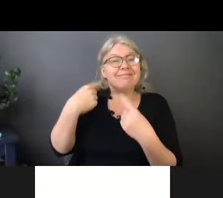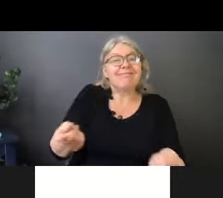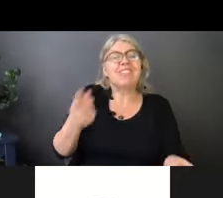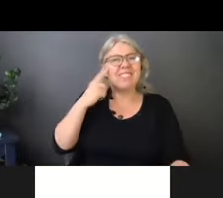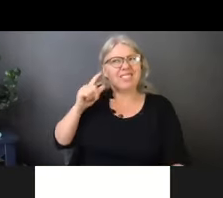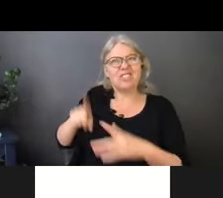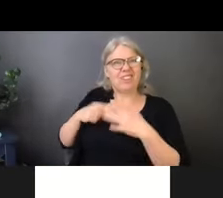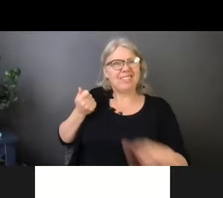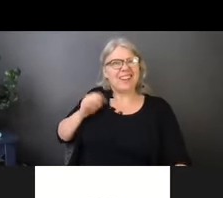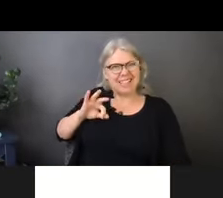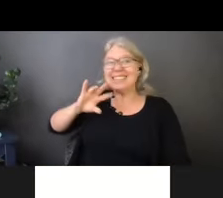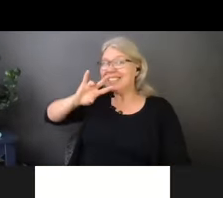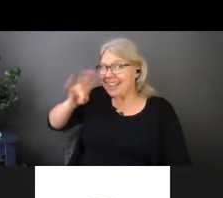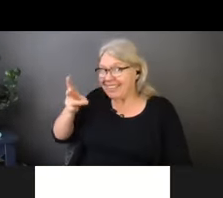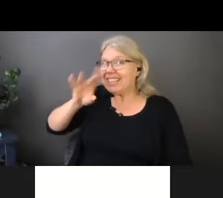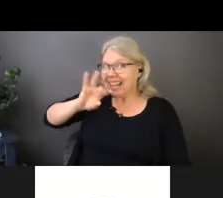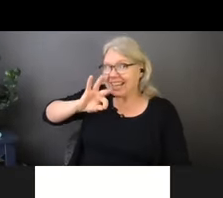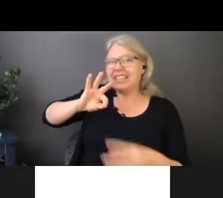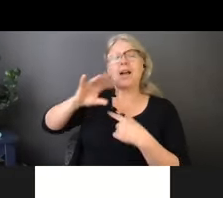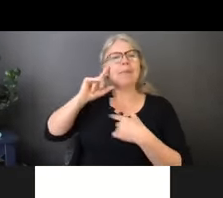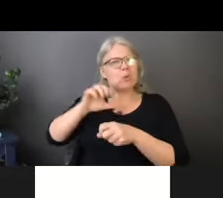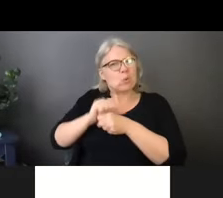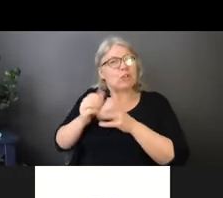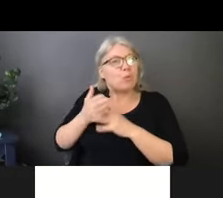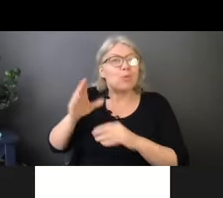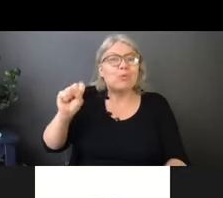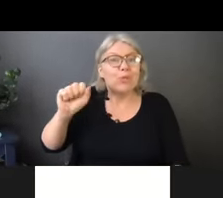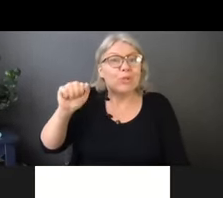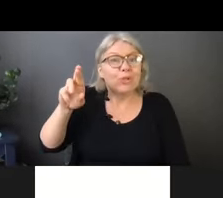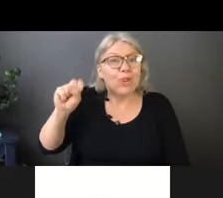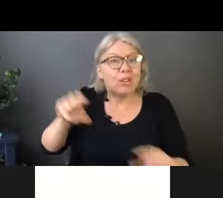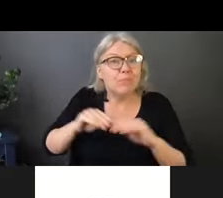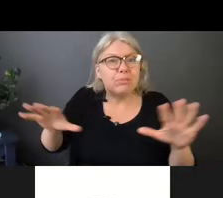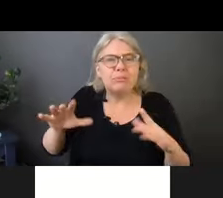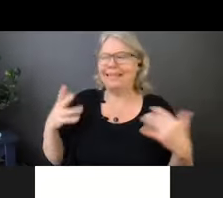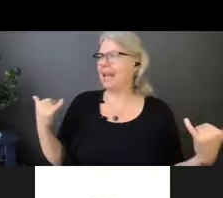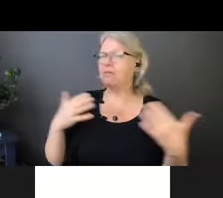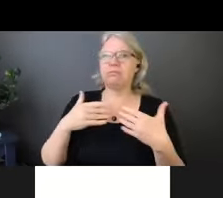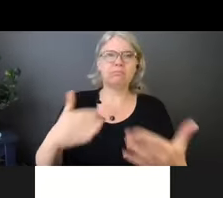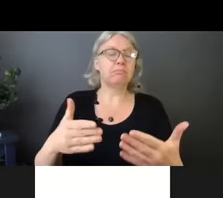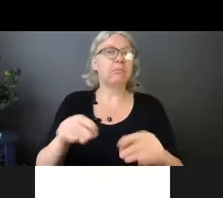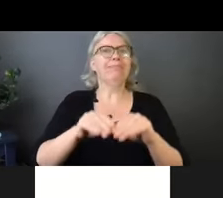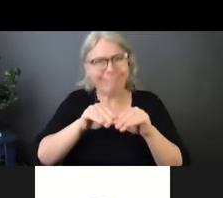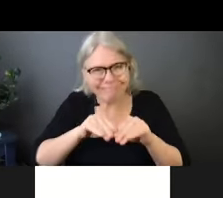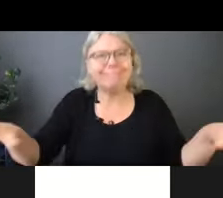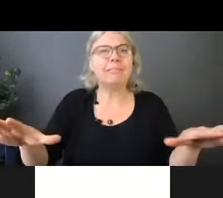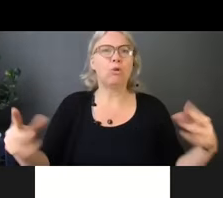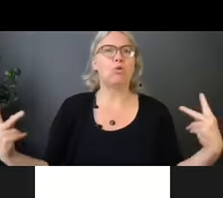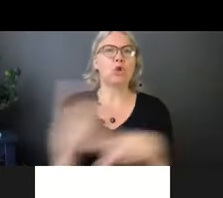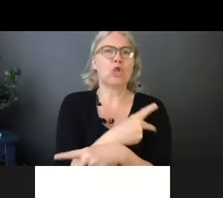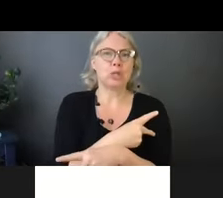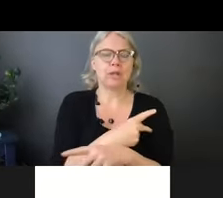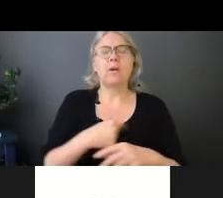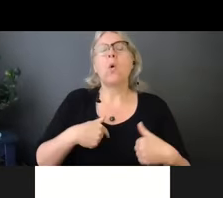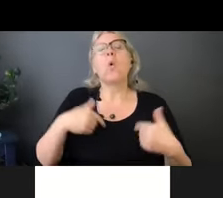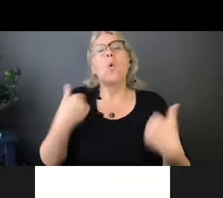Um, and this is much bigger and, and much more serious than, than that was in my nursing opinion. So,